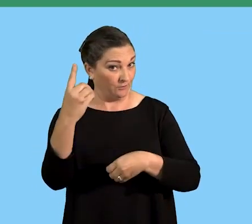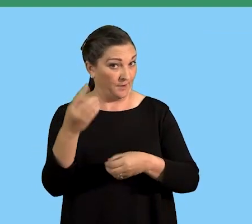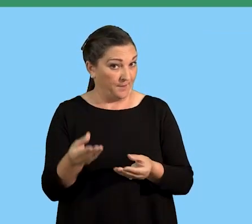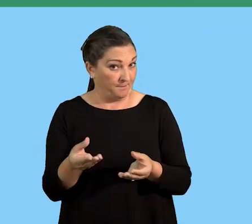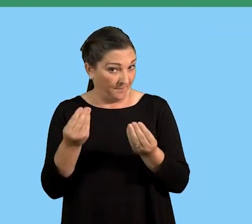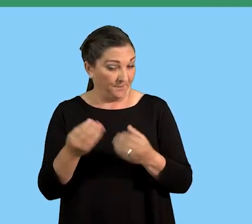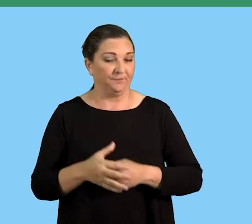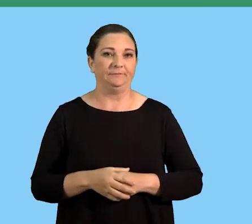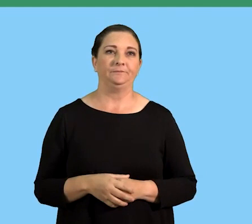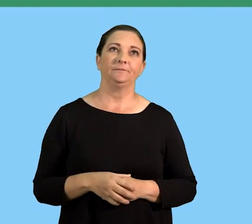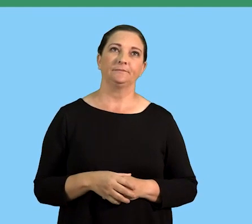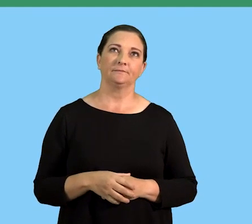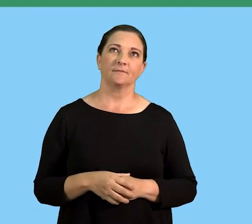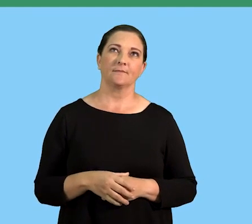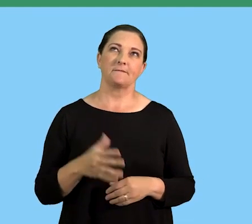a degree.